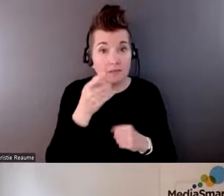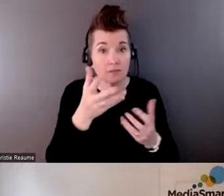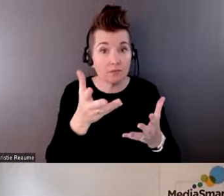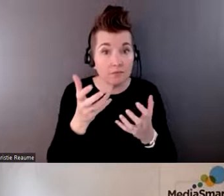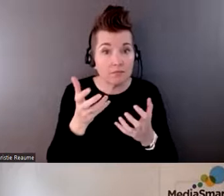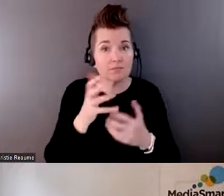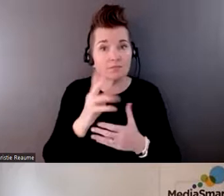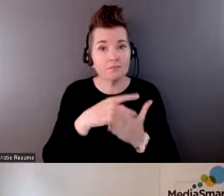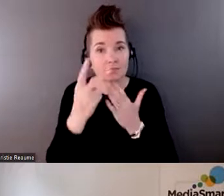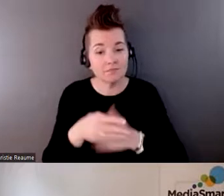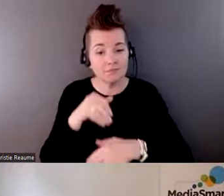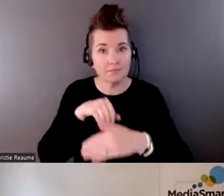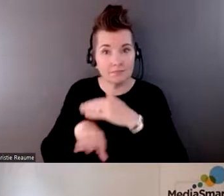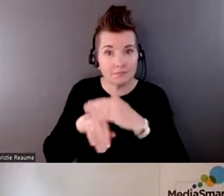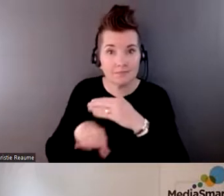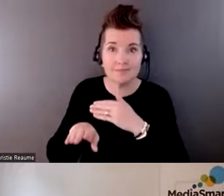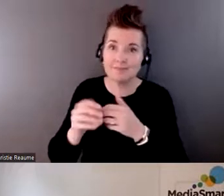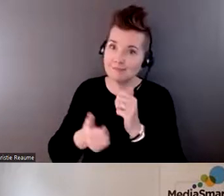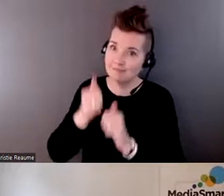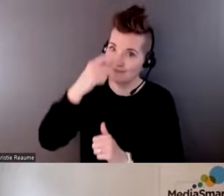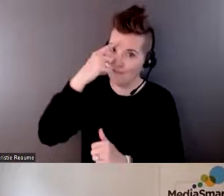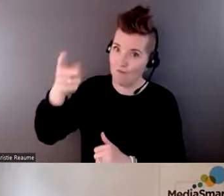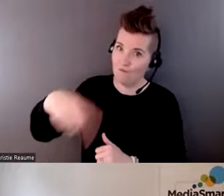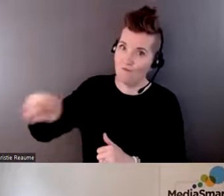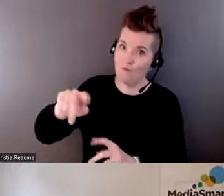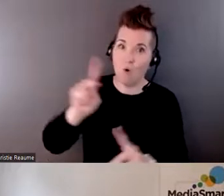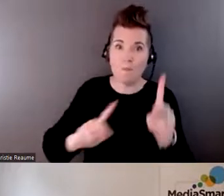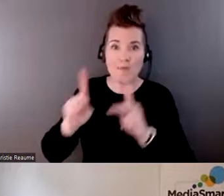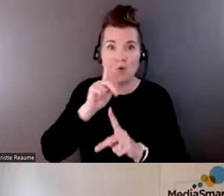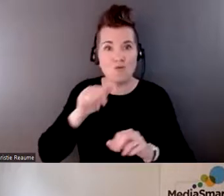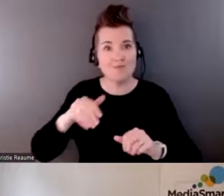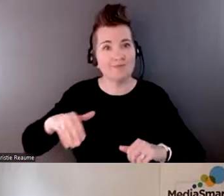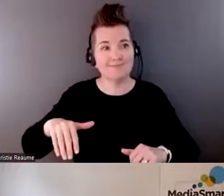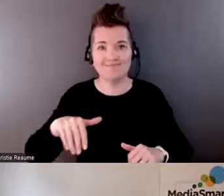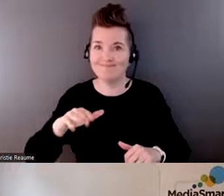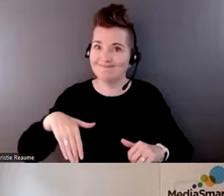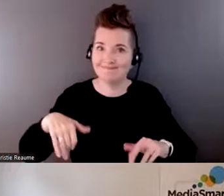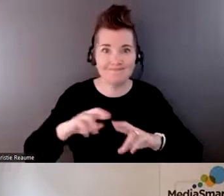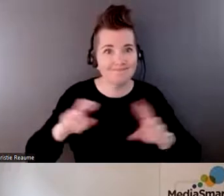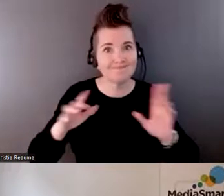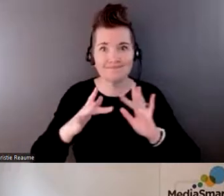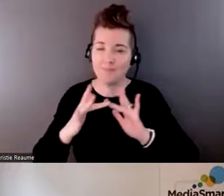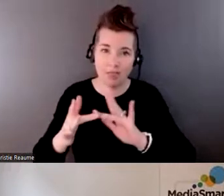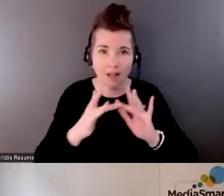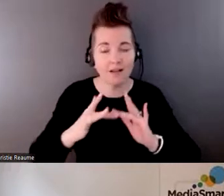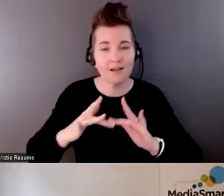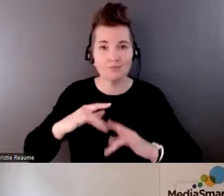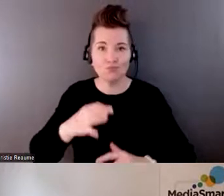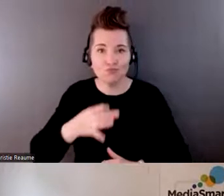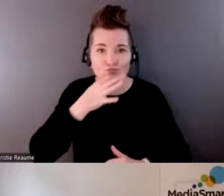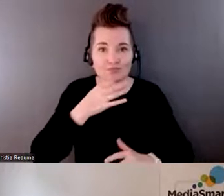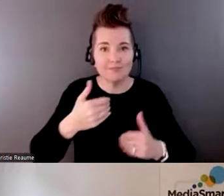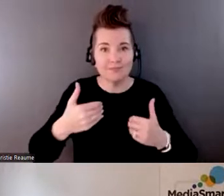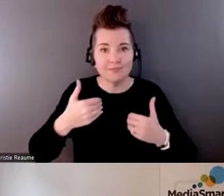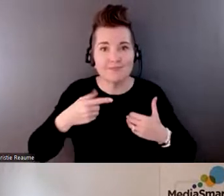possible, especially for people who aren't readily online is just providing other forms, like handouts